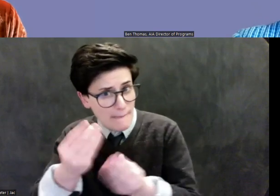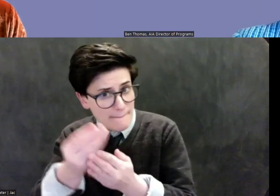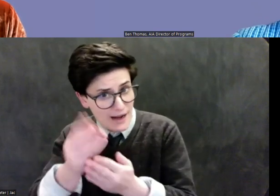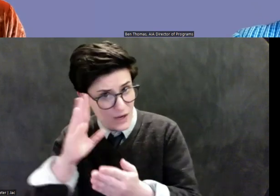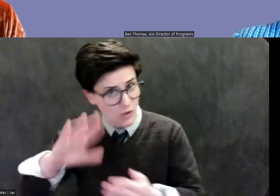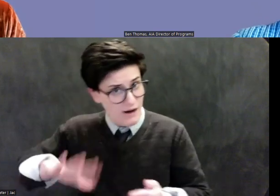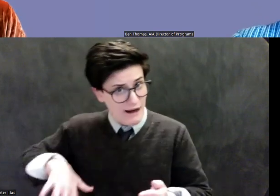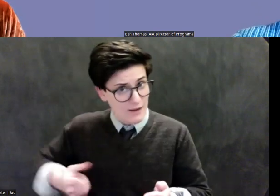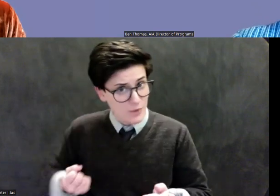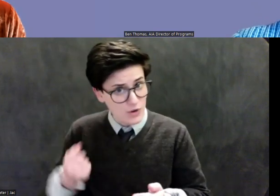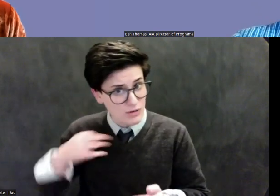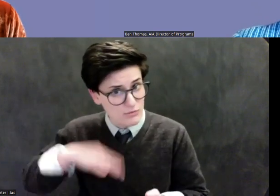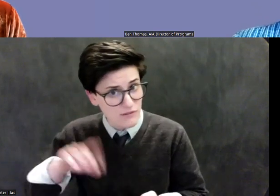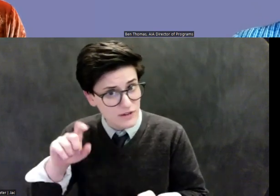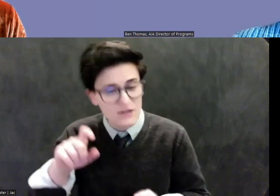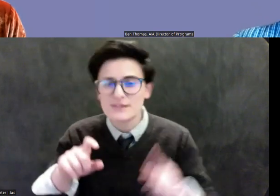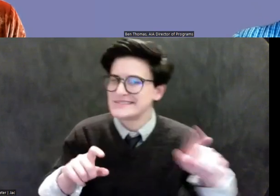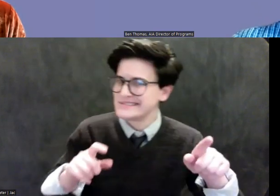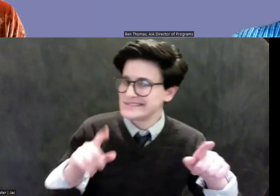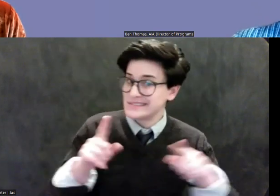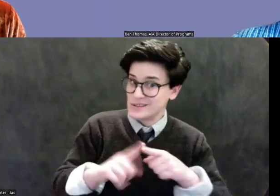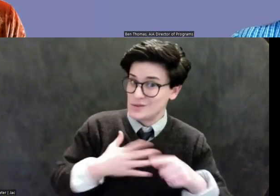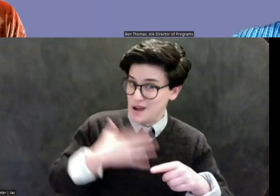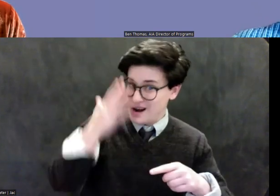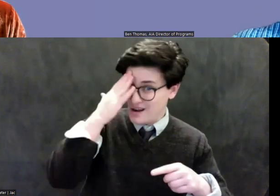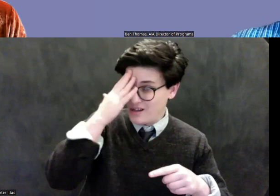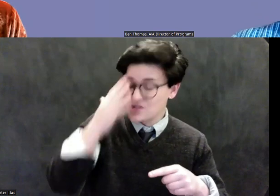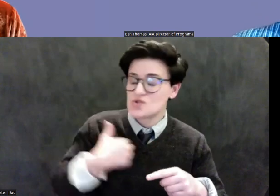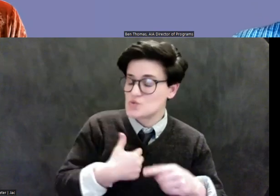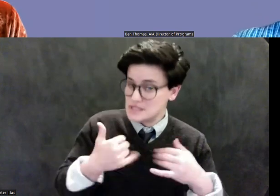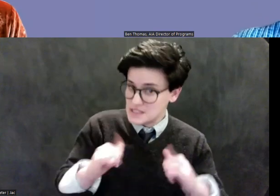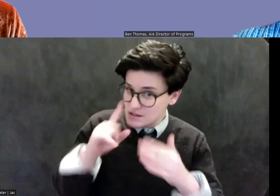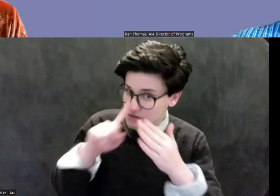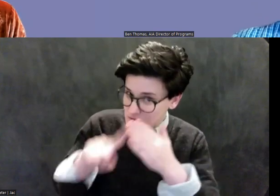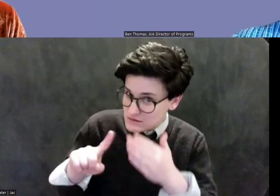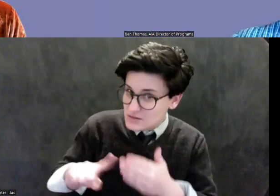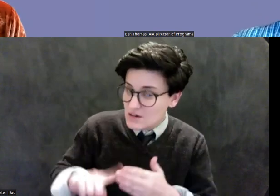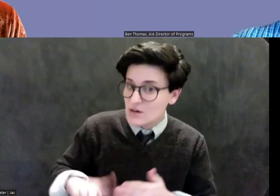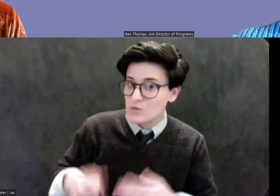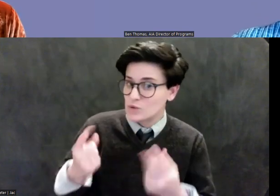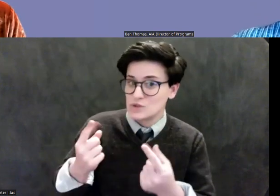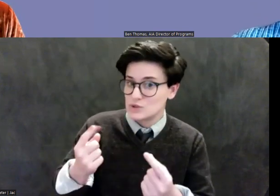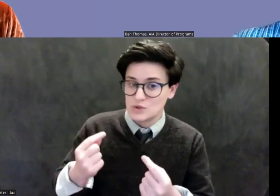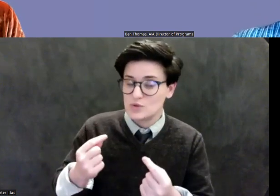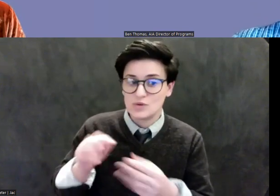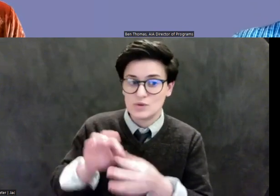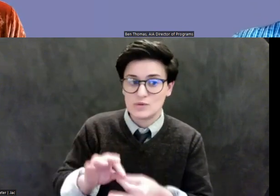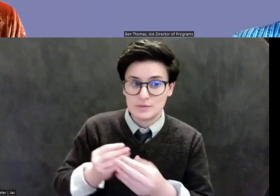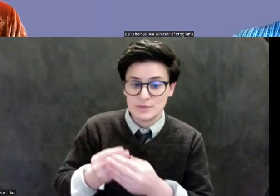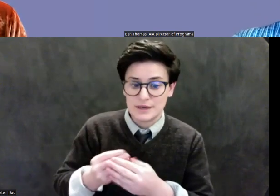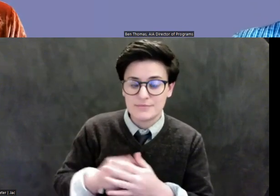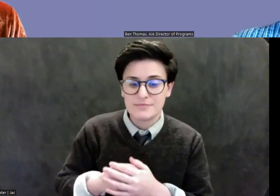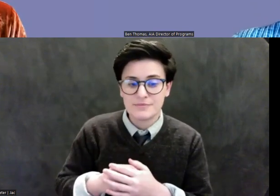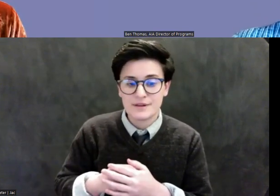knowledge, investigations into the proceeds are continuing. Um, I do encourage the intersection of antiquities trafficking